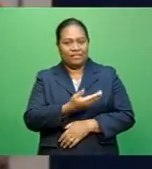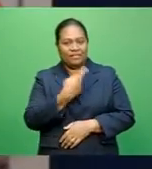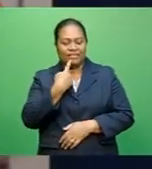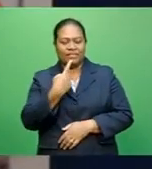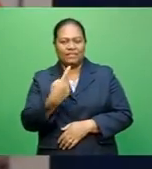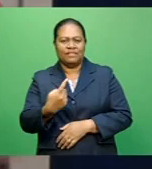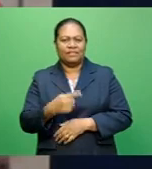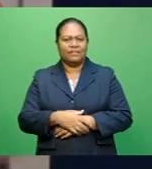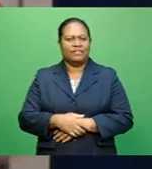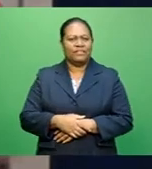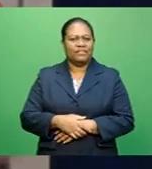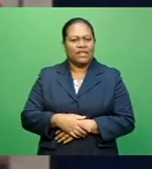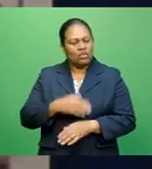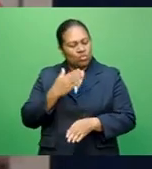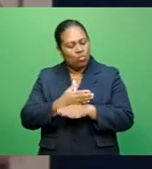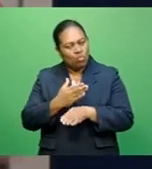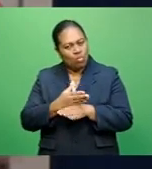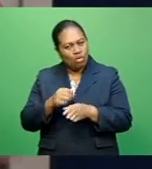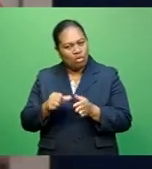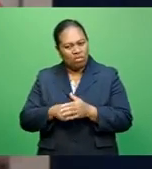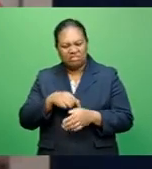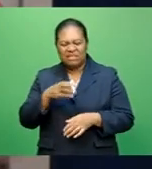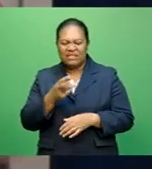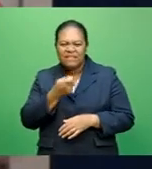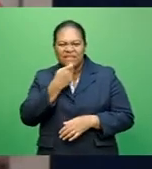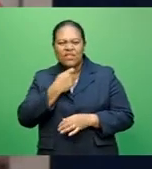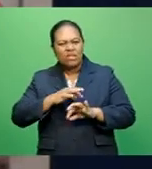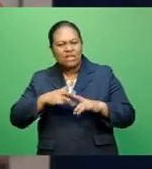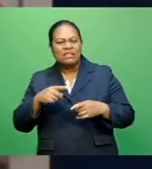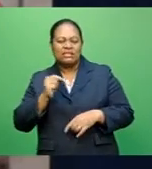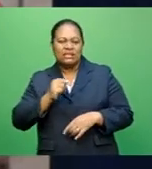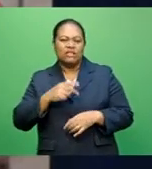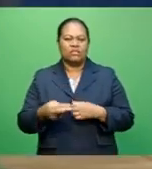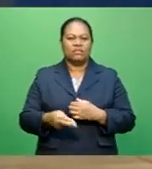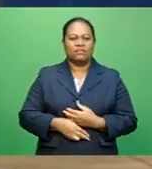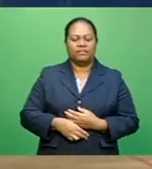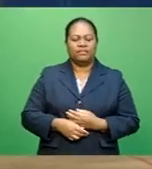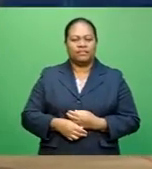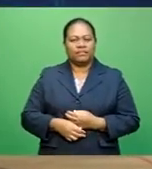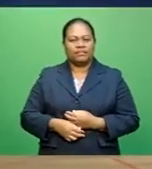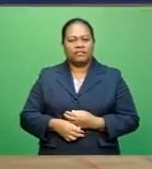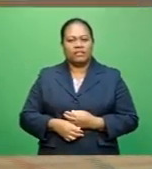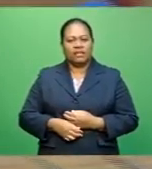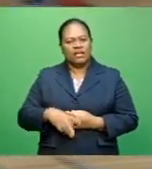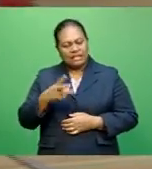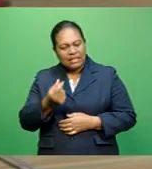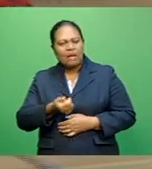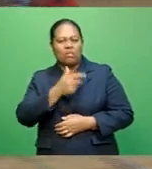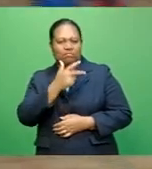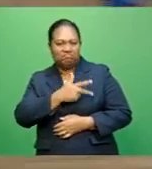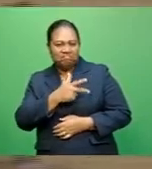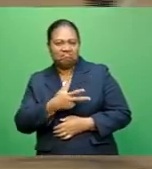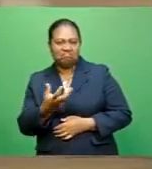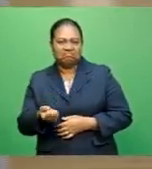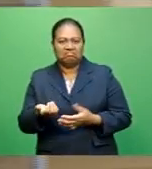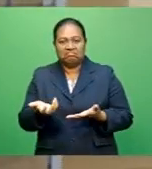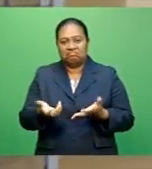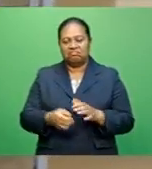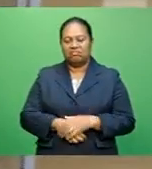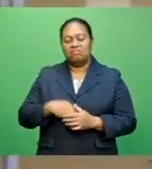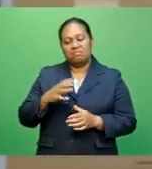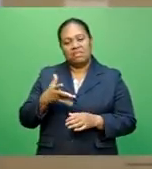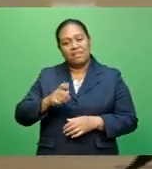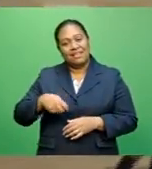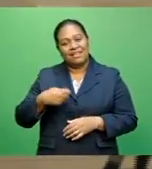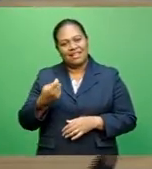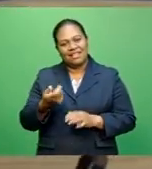out. We need to work on that. There were a few boys playing with a few injuries. But yeah, I think we'll come out very well next time. And